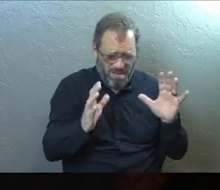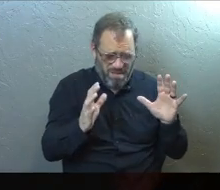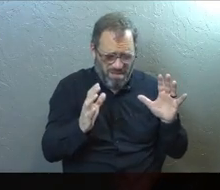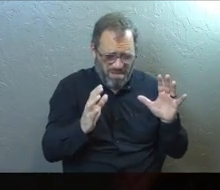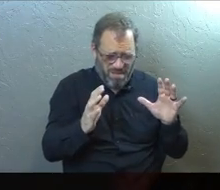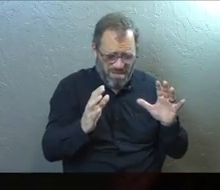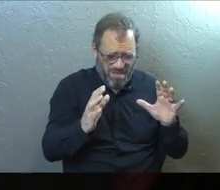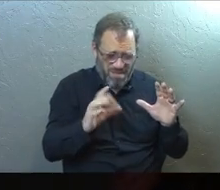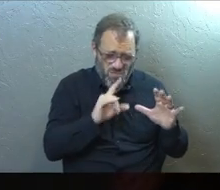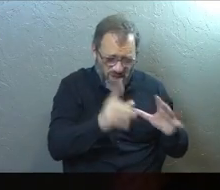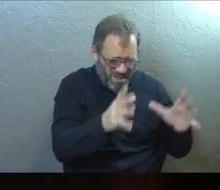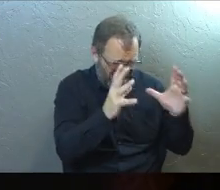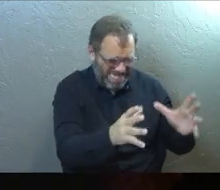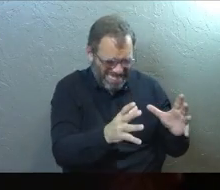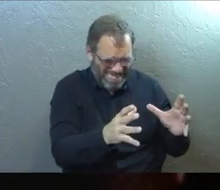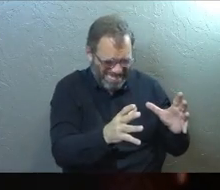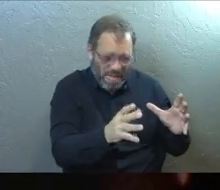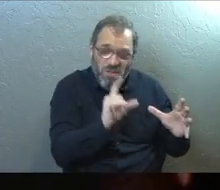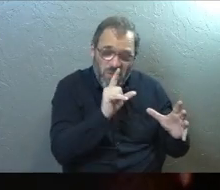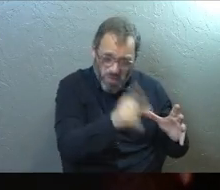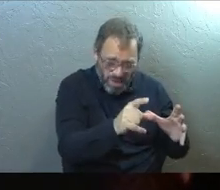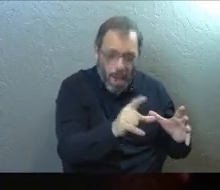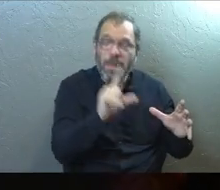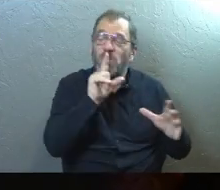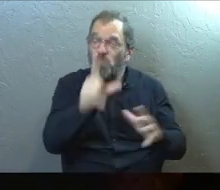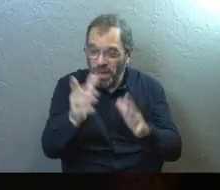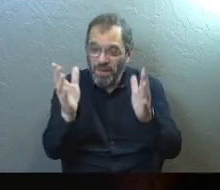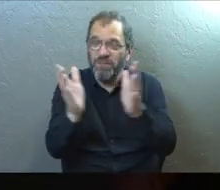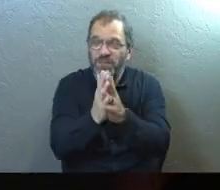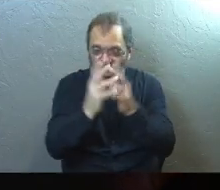these real things, God, there's still real victory.